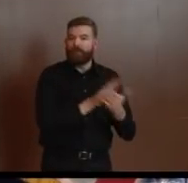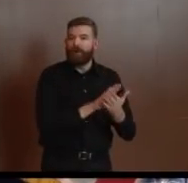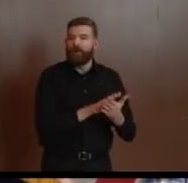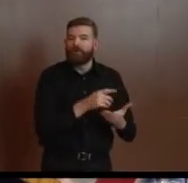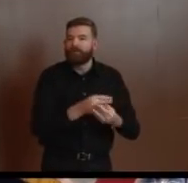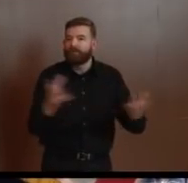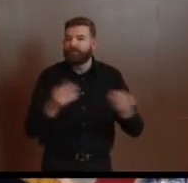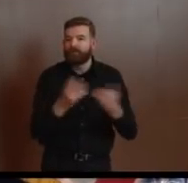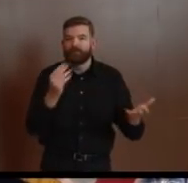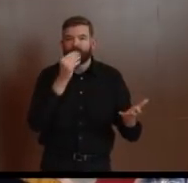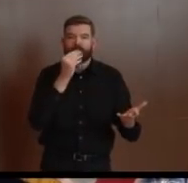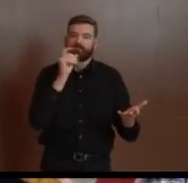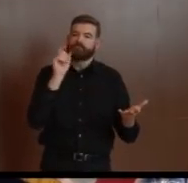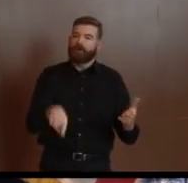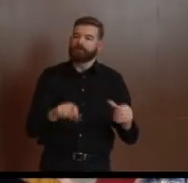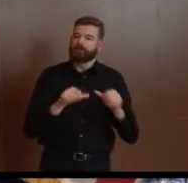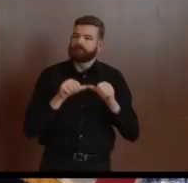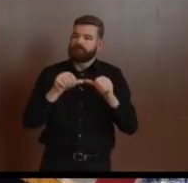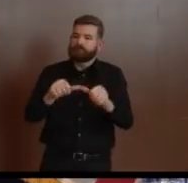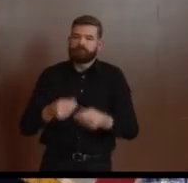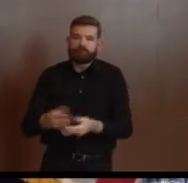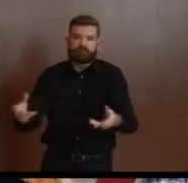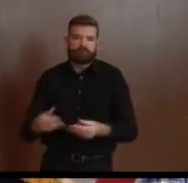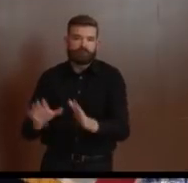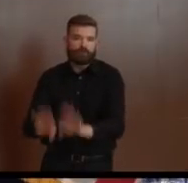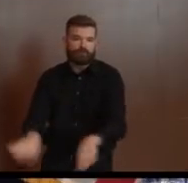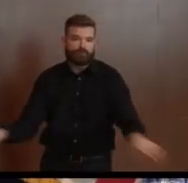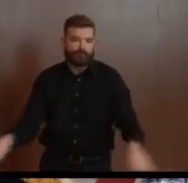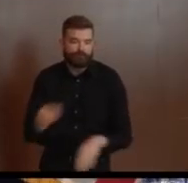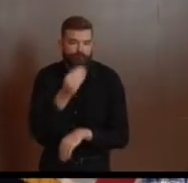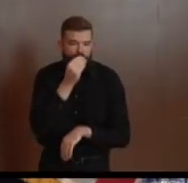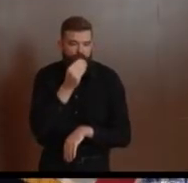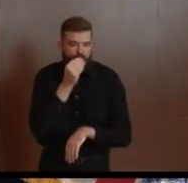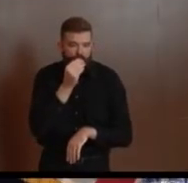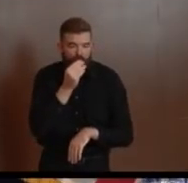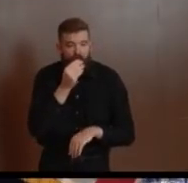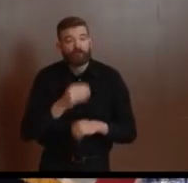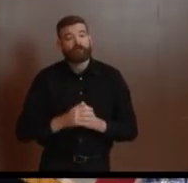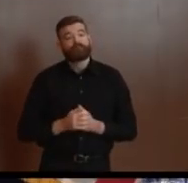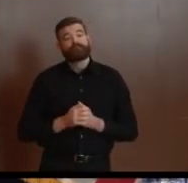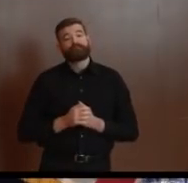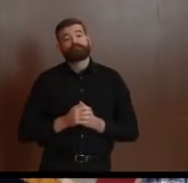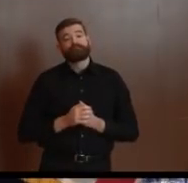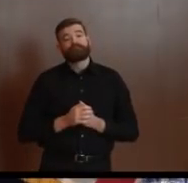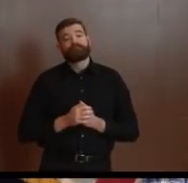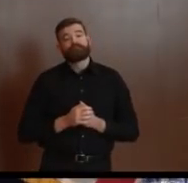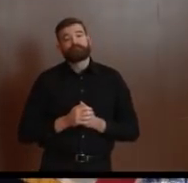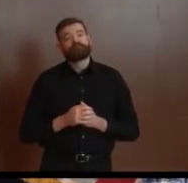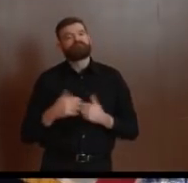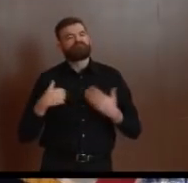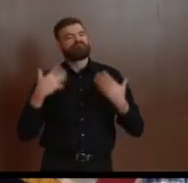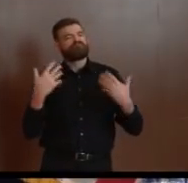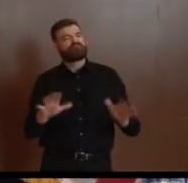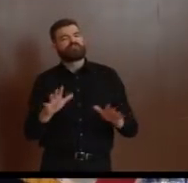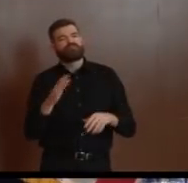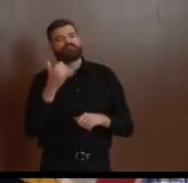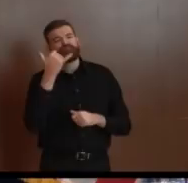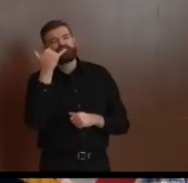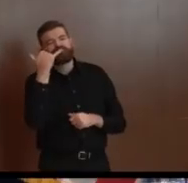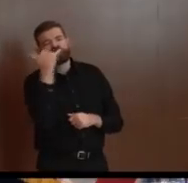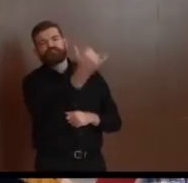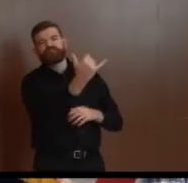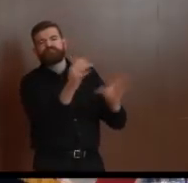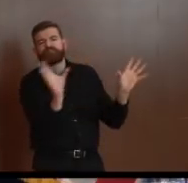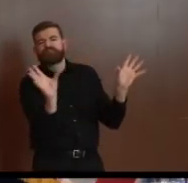with members of Congress to try to get a sense of where things stand, both on the House side, but frankly, even more